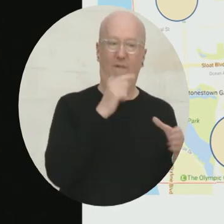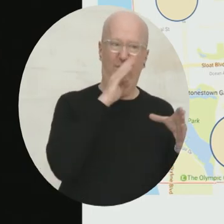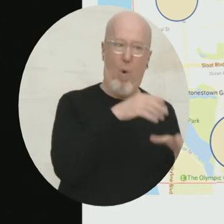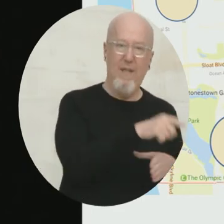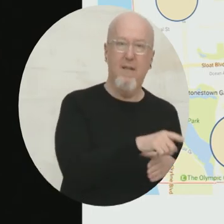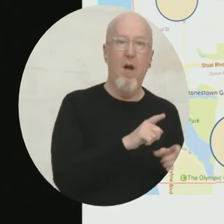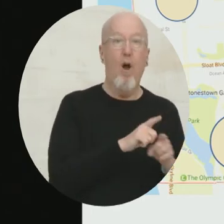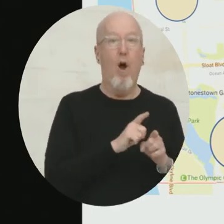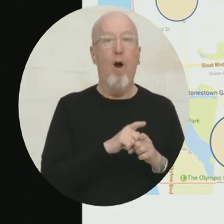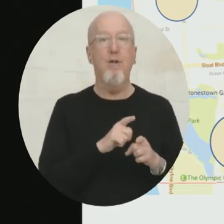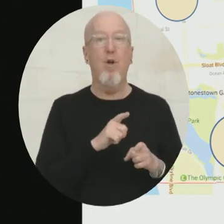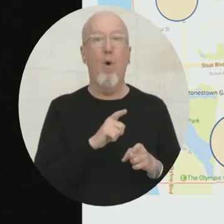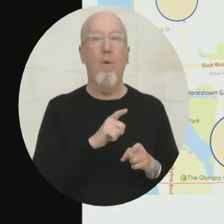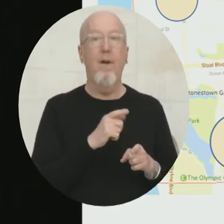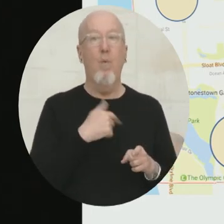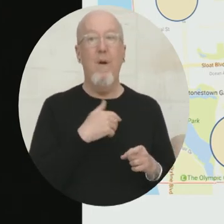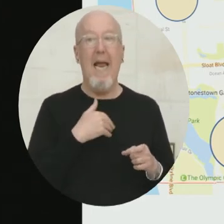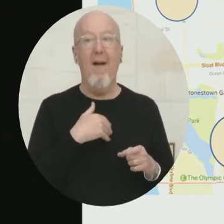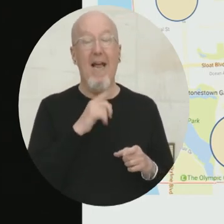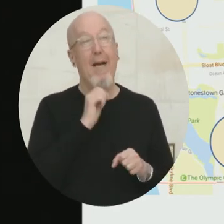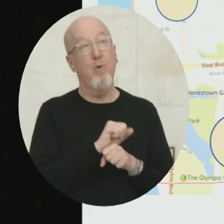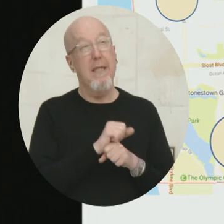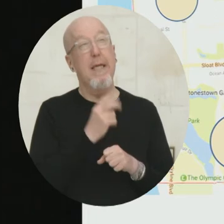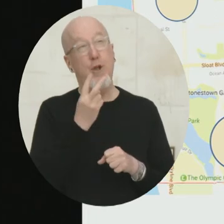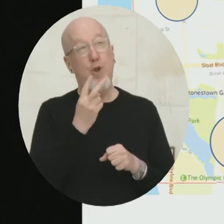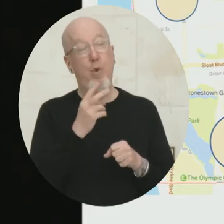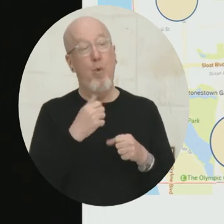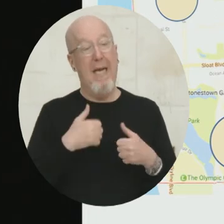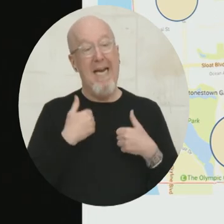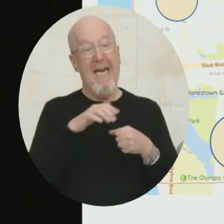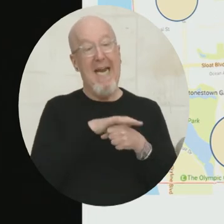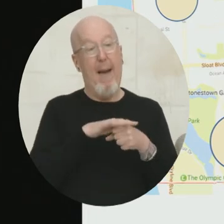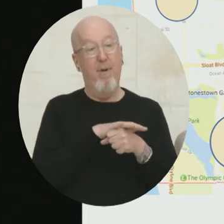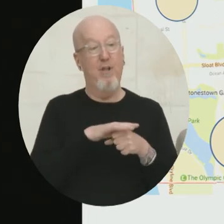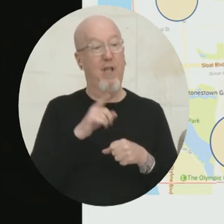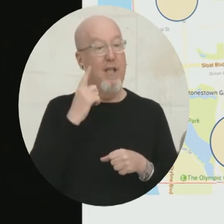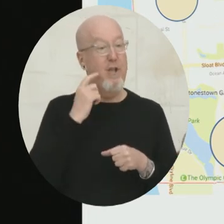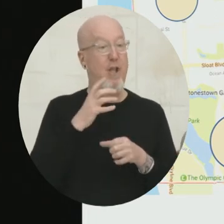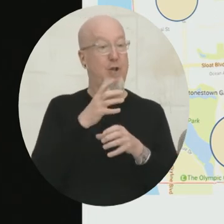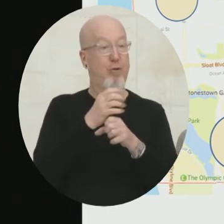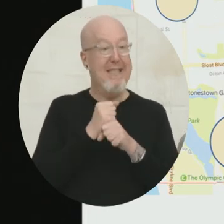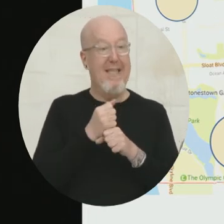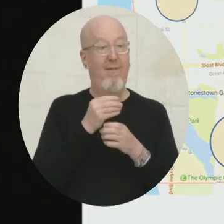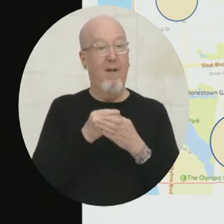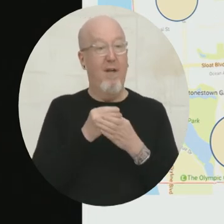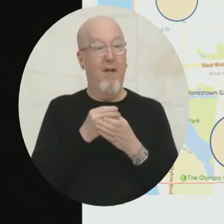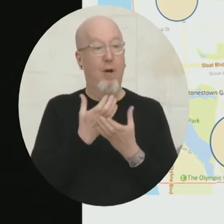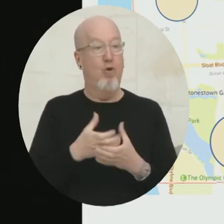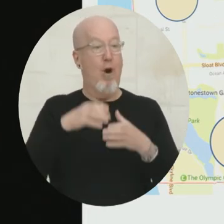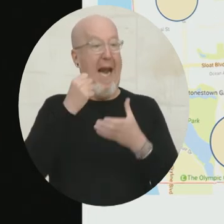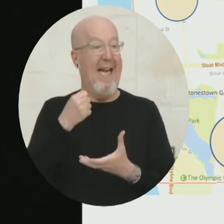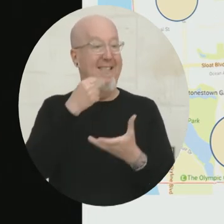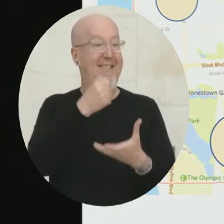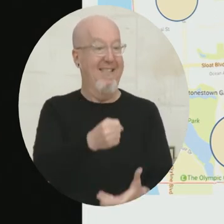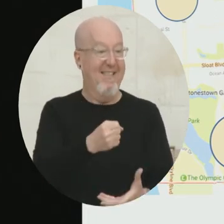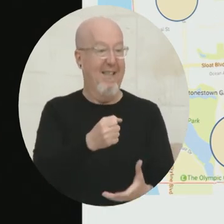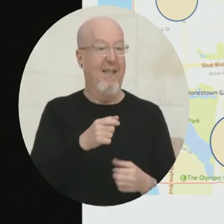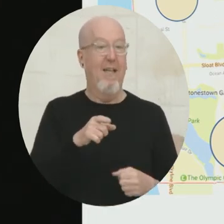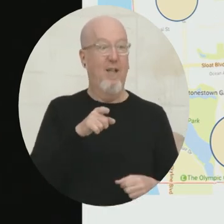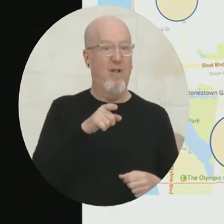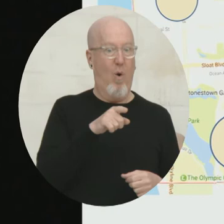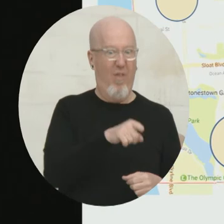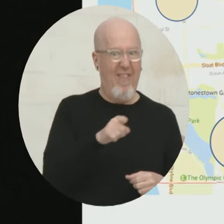And also what's exciting is we have actually two neighborhoods which has secured grants to bring this program into the neighborhood. So they're actually out